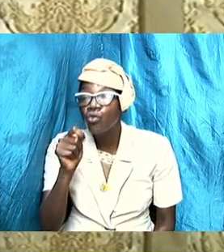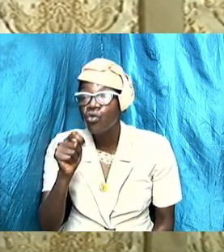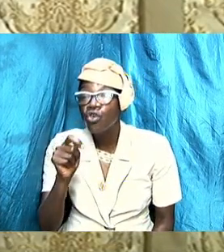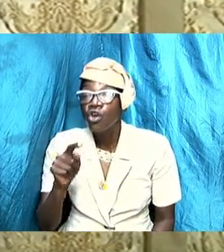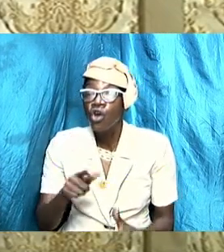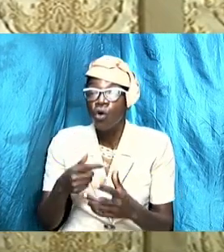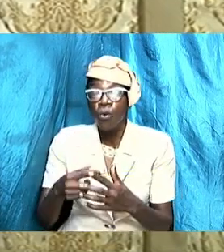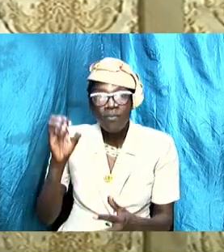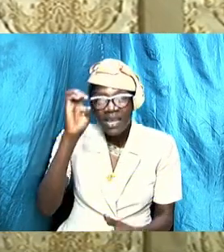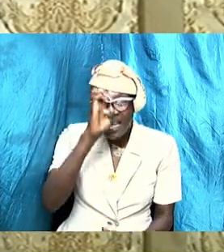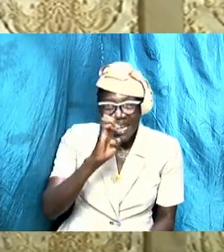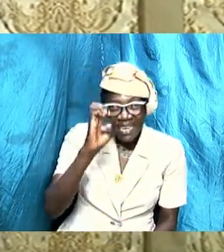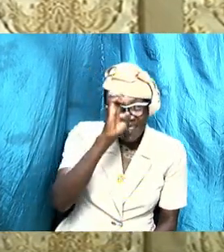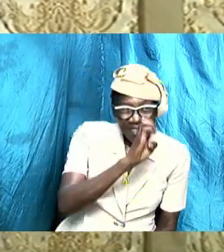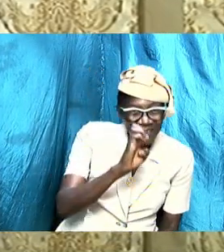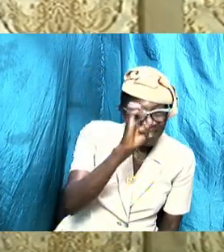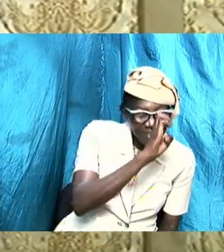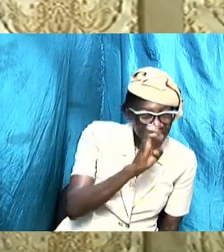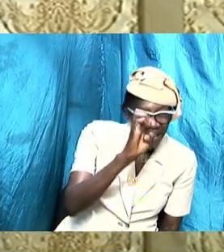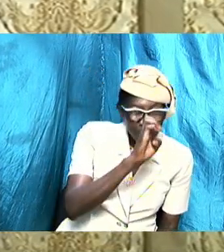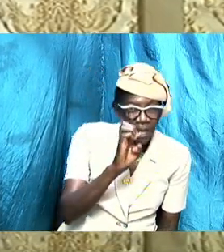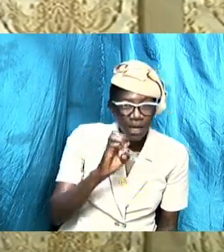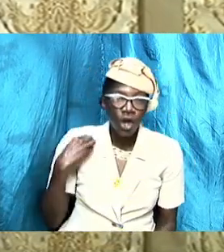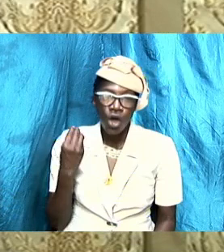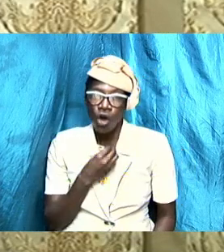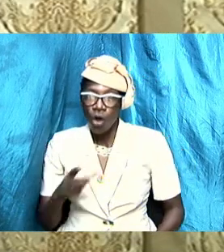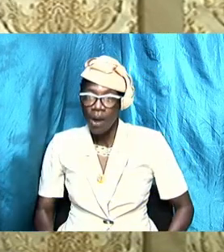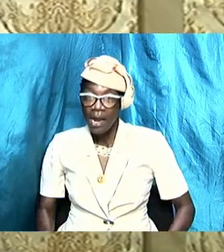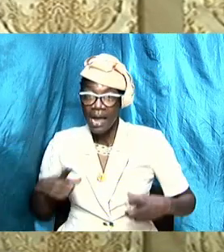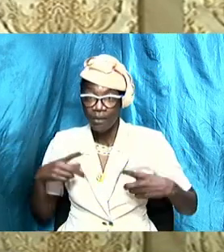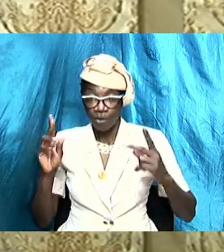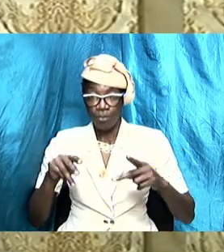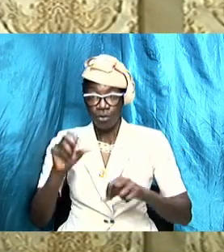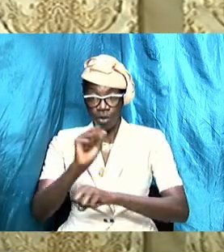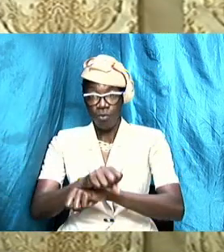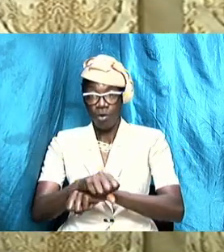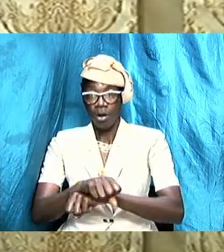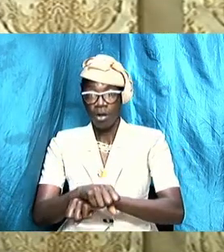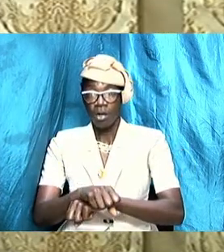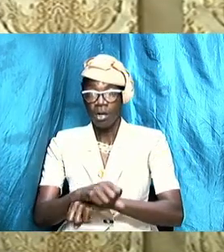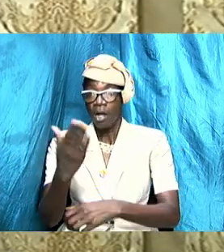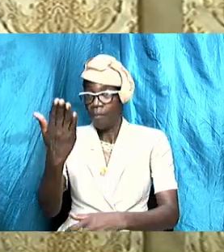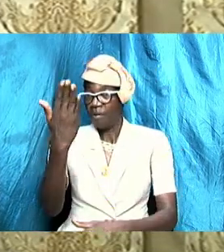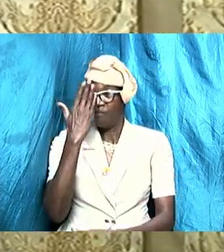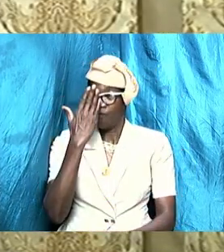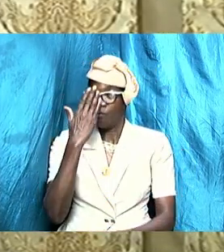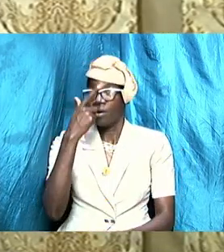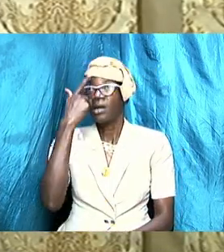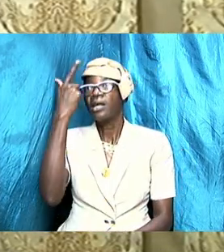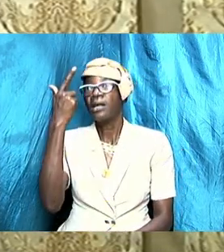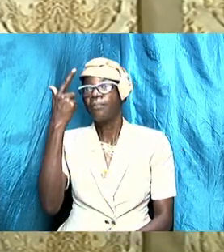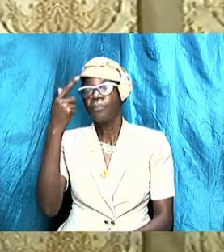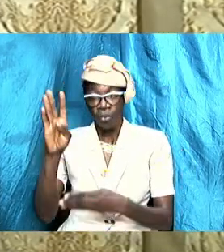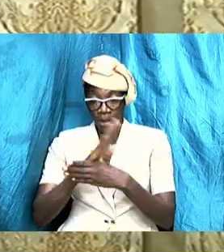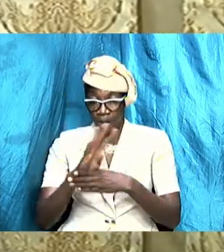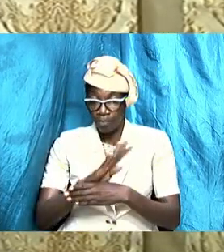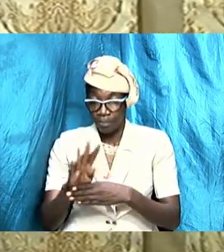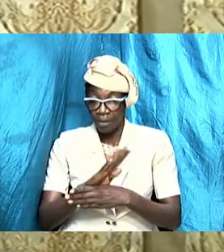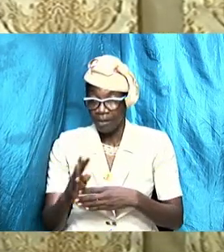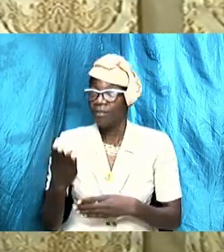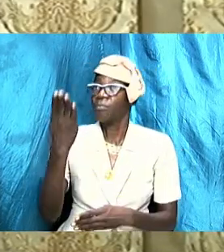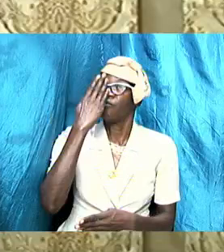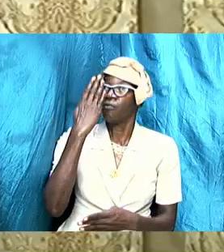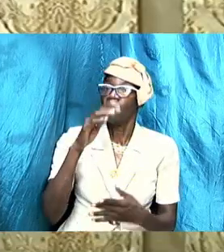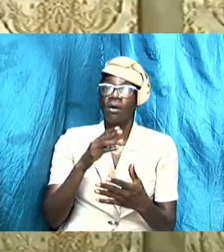examine our lives we put our job ahead of him we put our businesses ahead of him